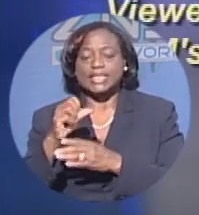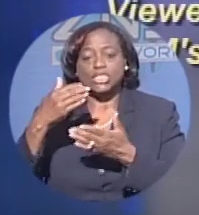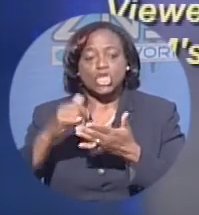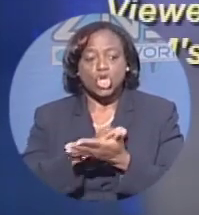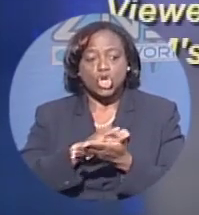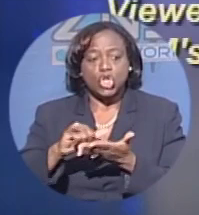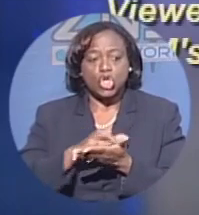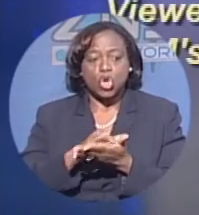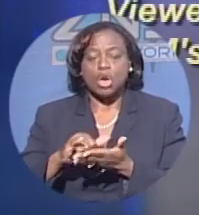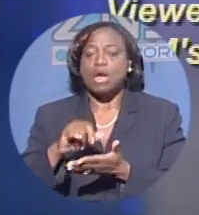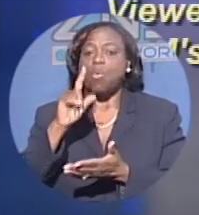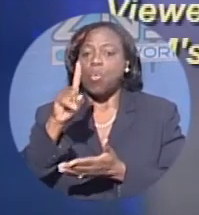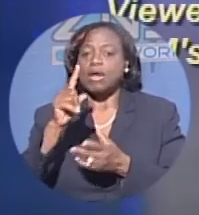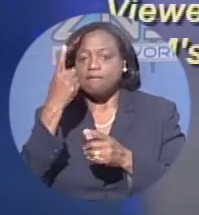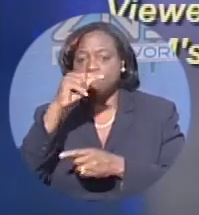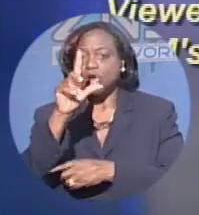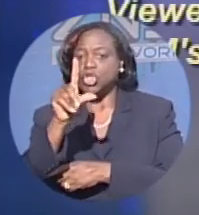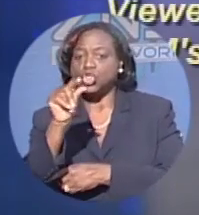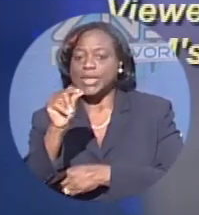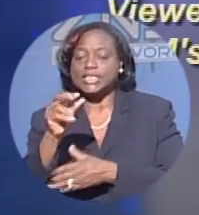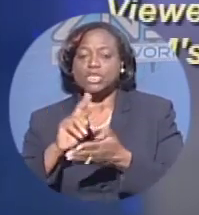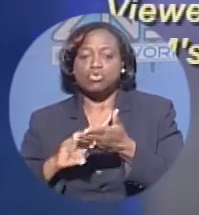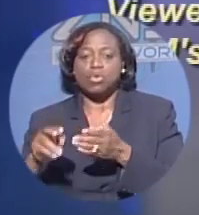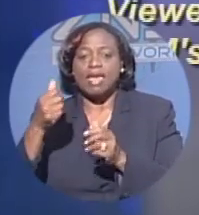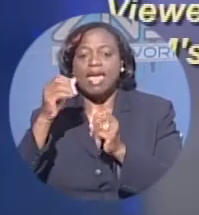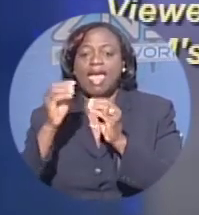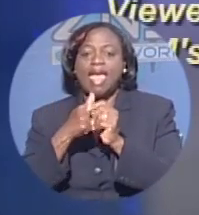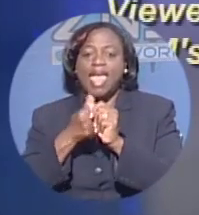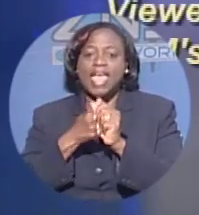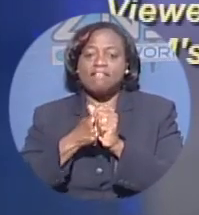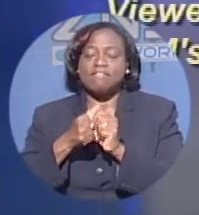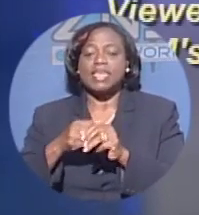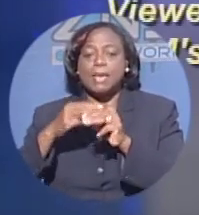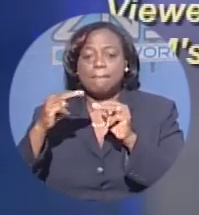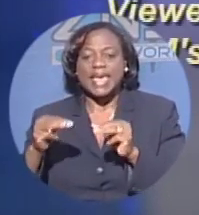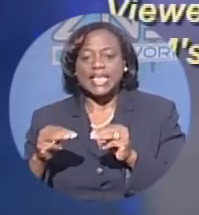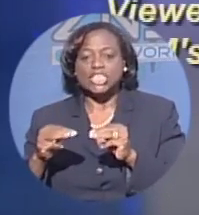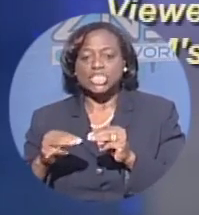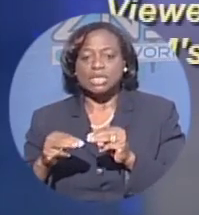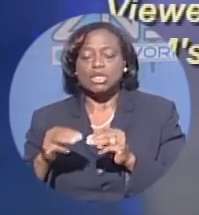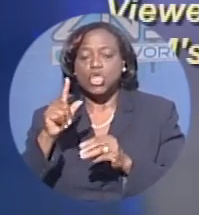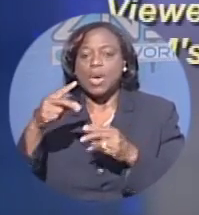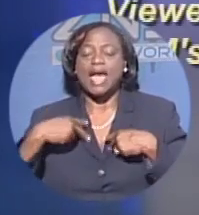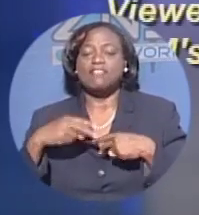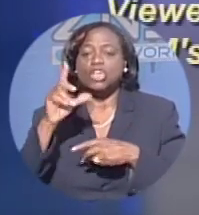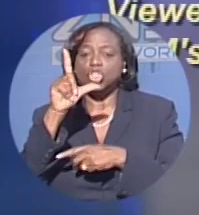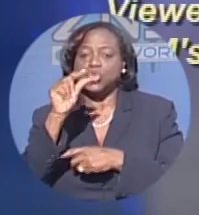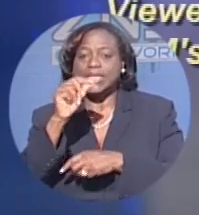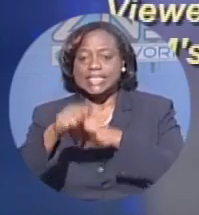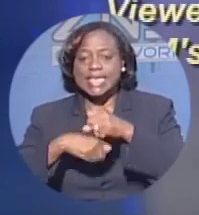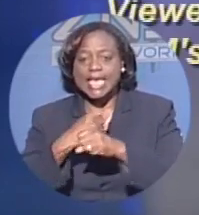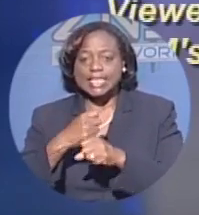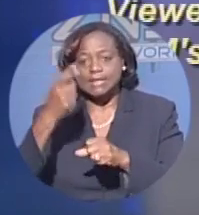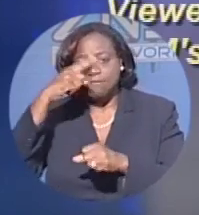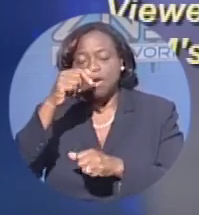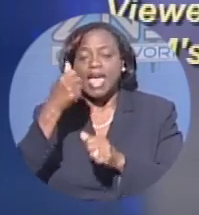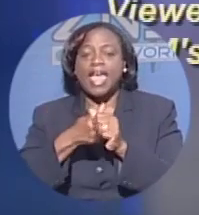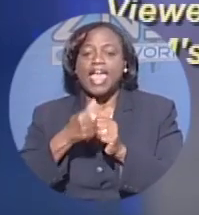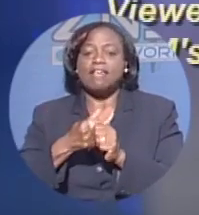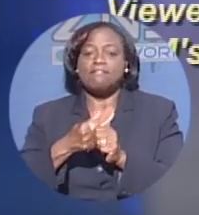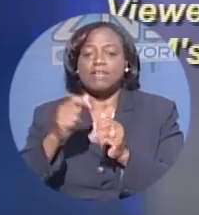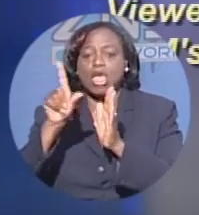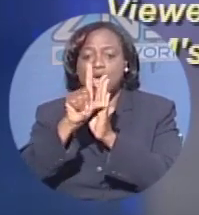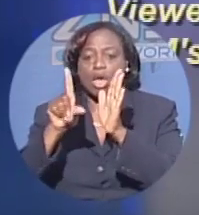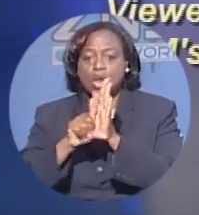they have a 1 for 20 rule, whereas every major offense you get an automatic 20 years for every law broken. I was hoping